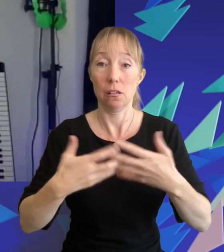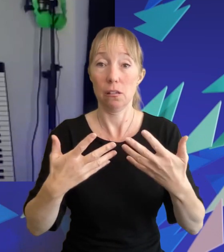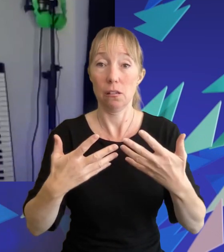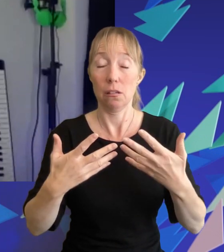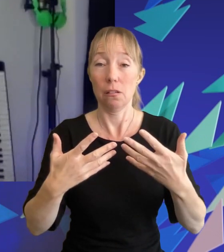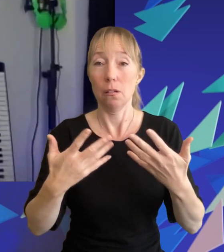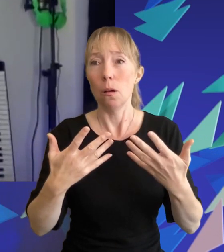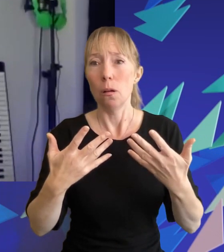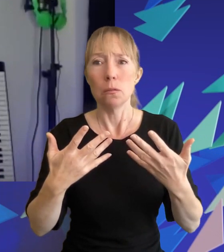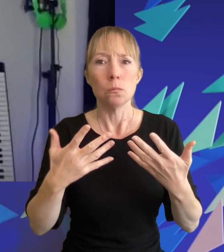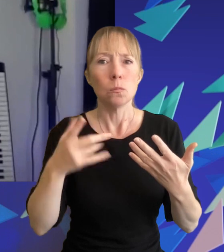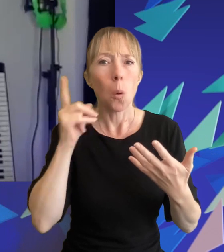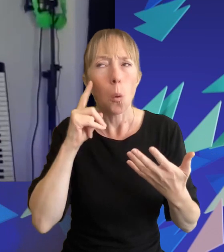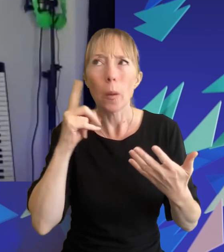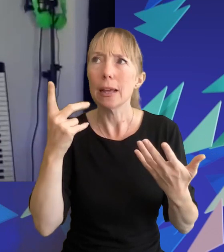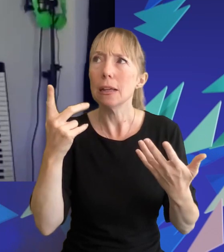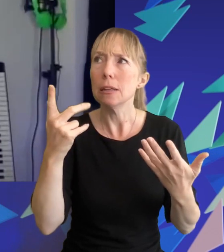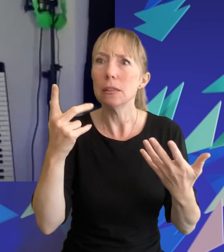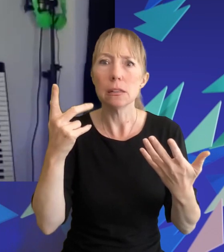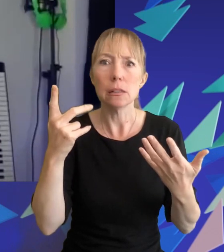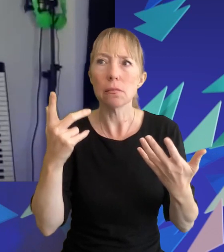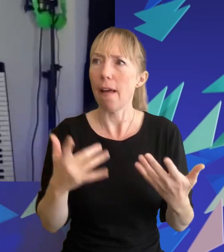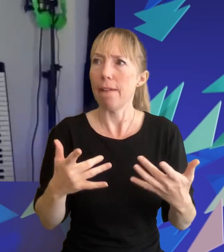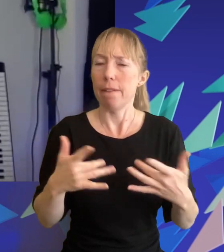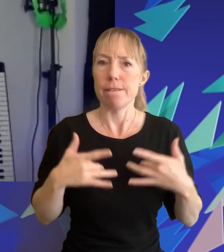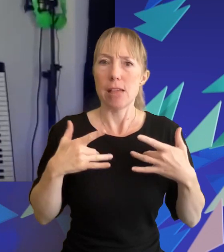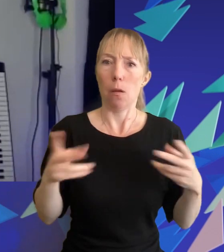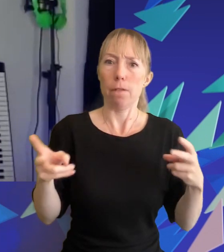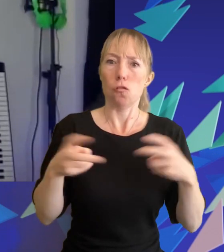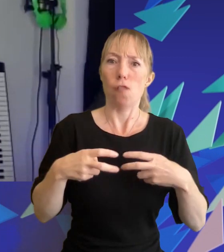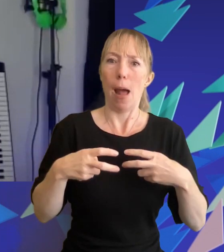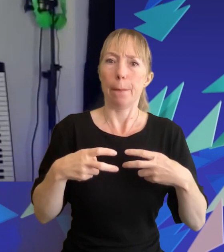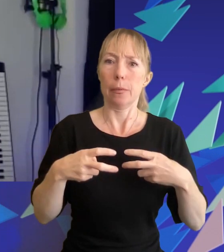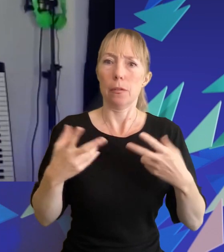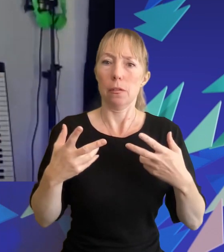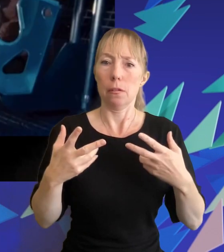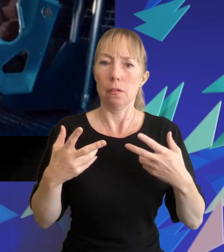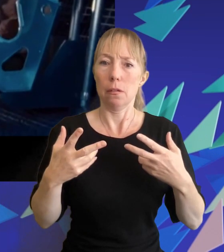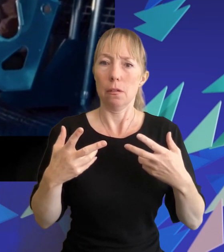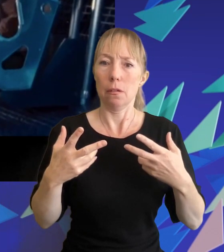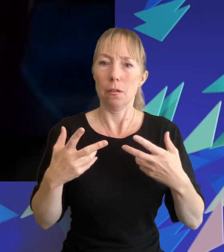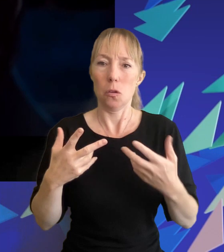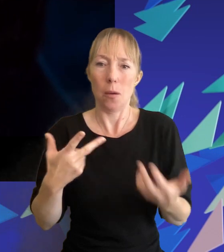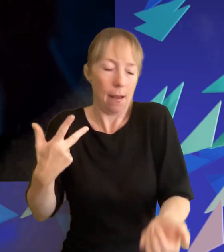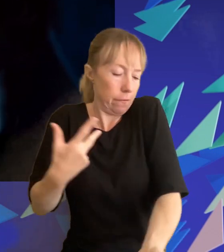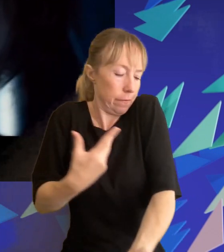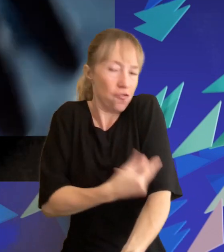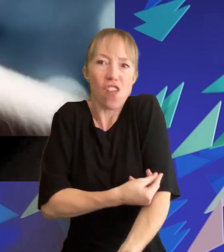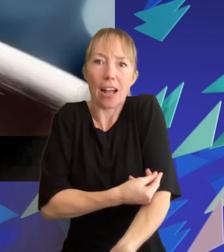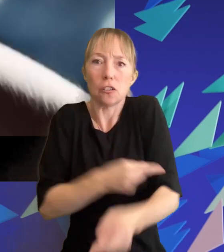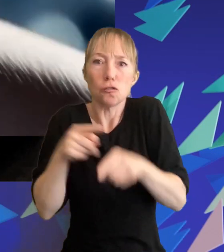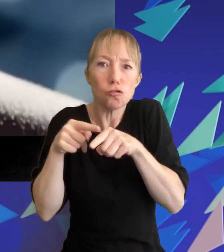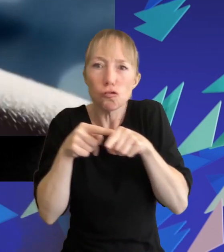you know there was always this concept of being tracked um having these you know trackers injected into you